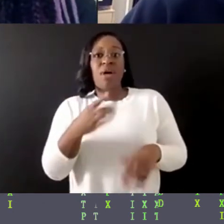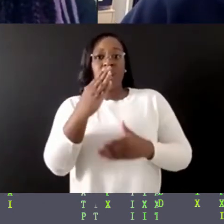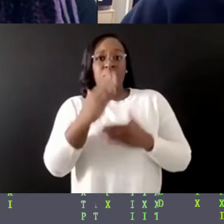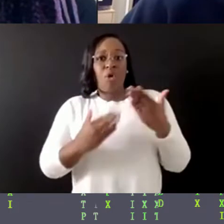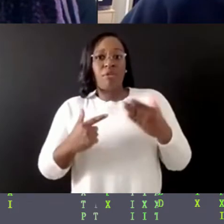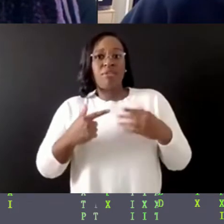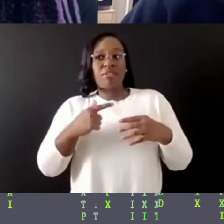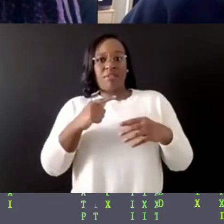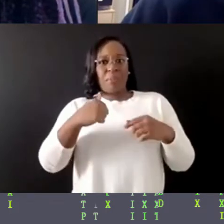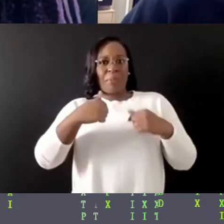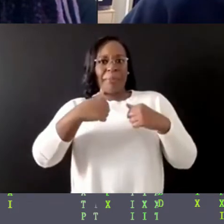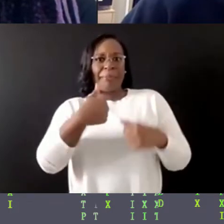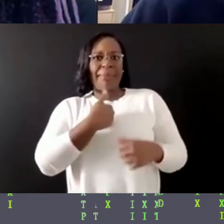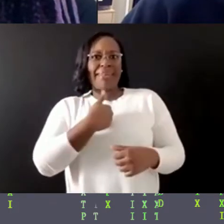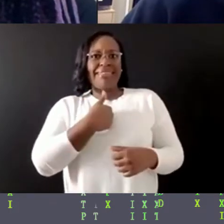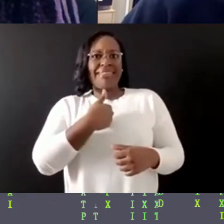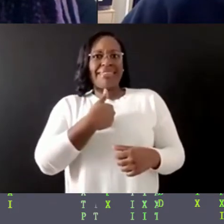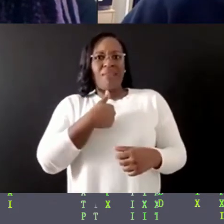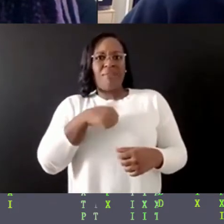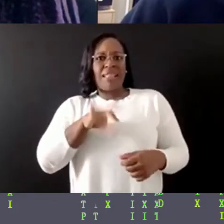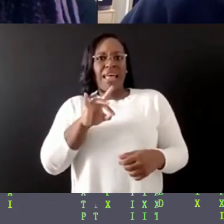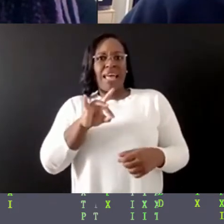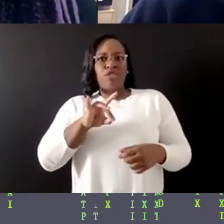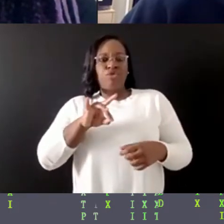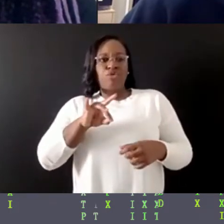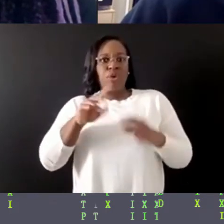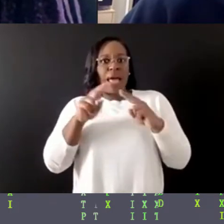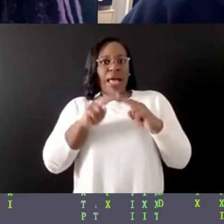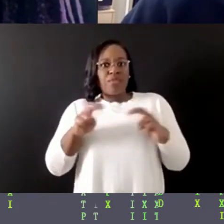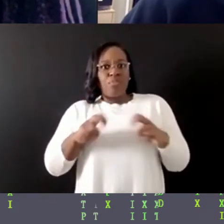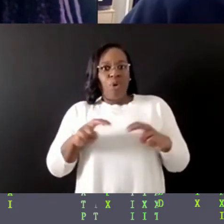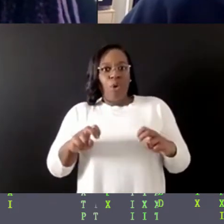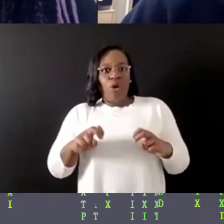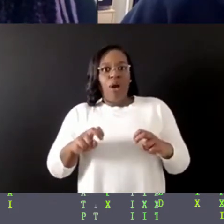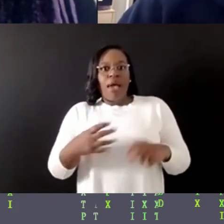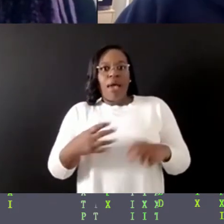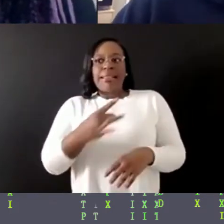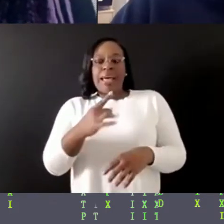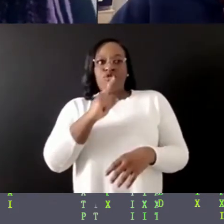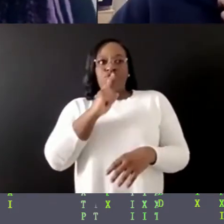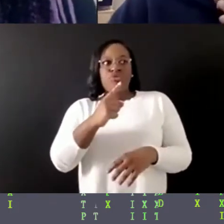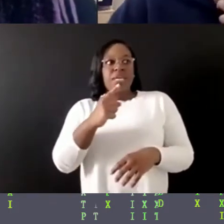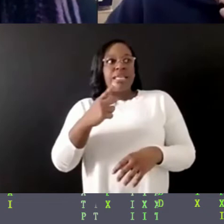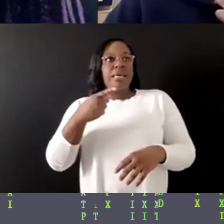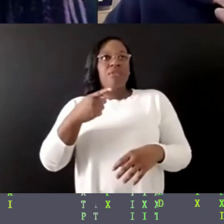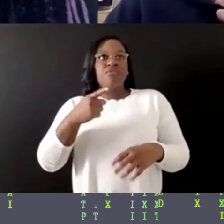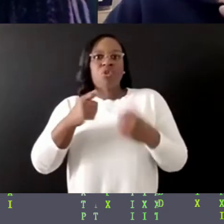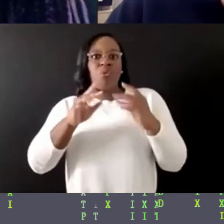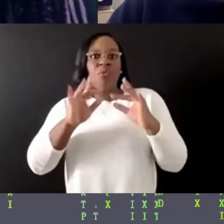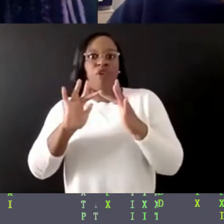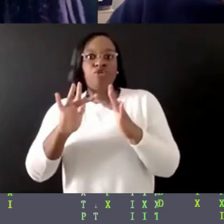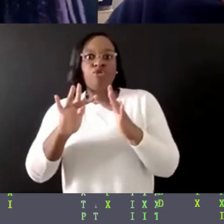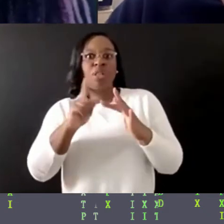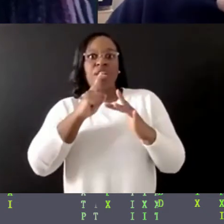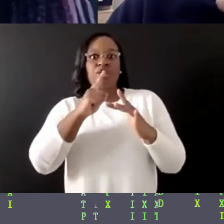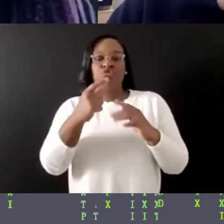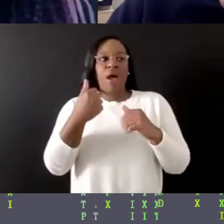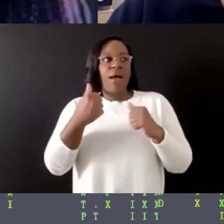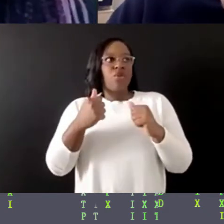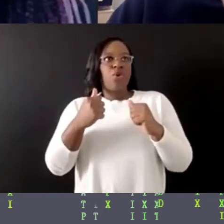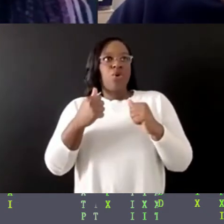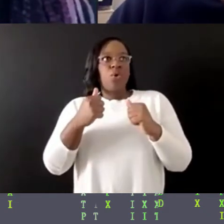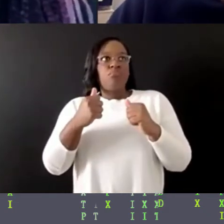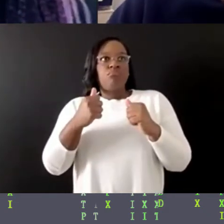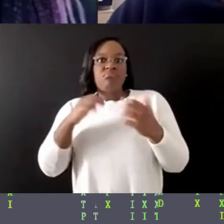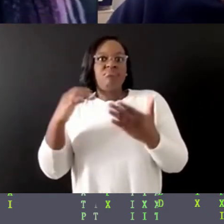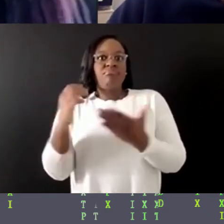to explore and I like to actually explore what virtual community can look like in those spaces because that's a less, I want to say,